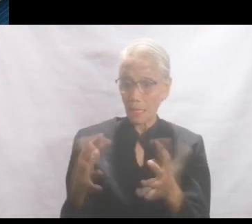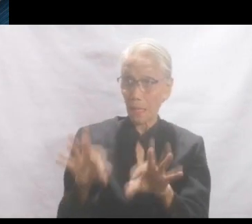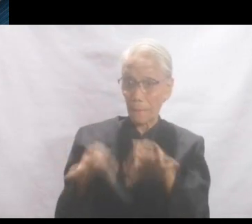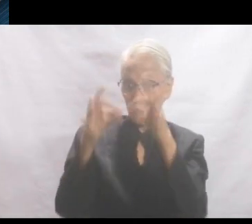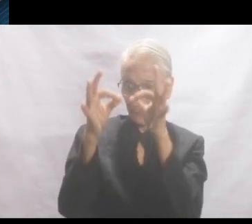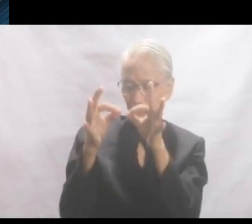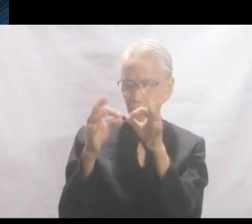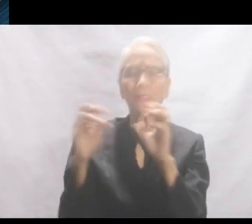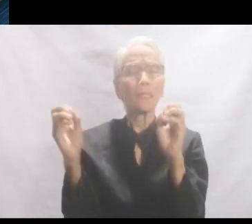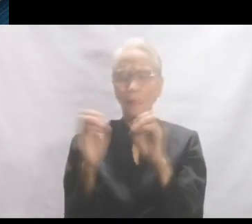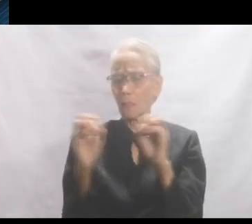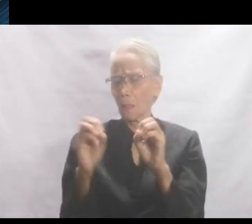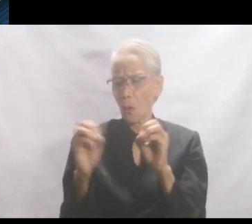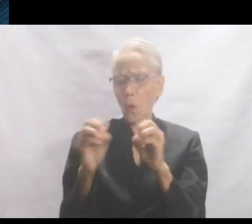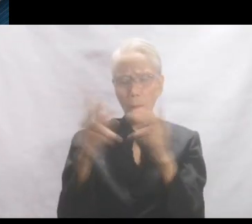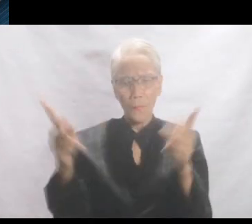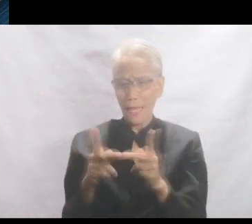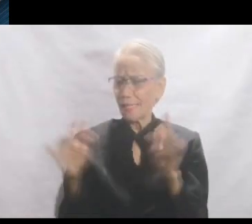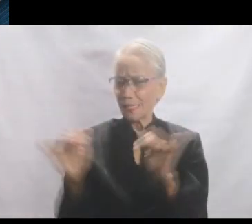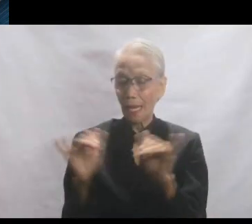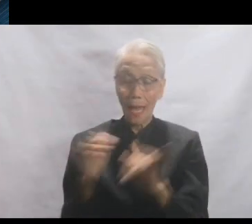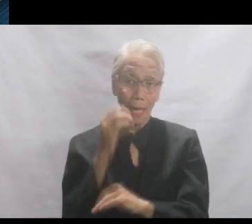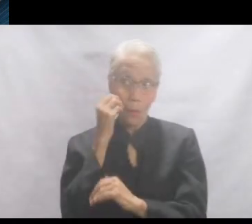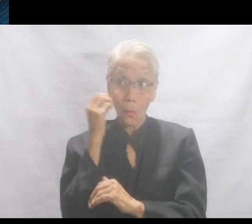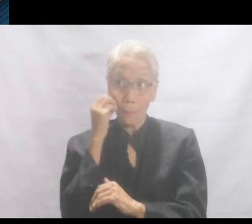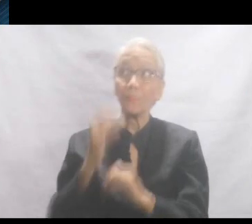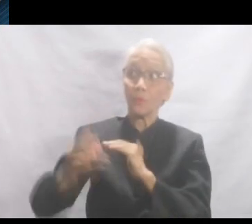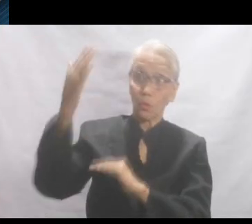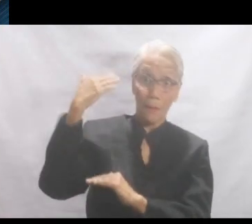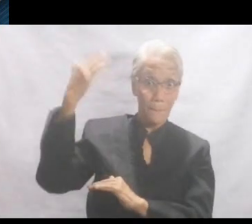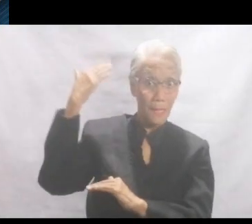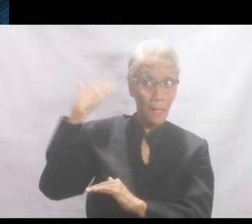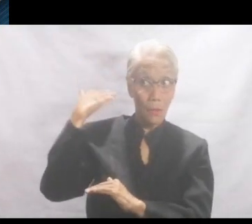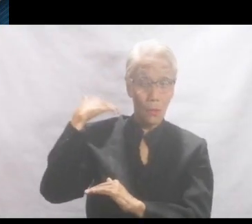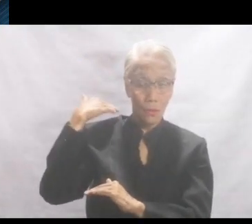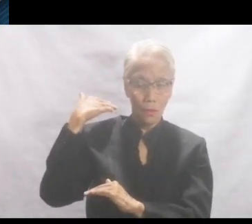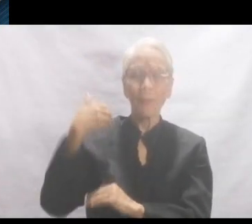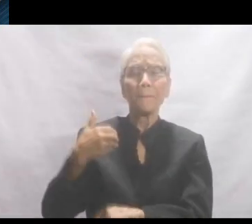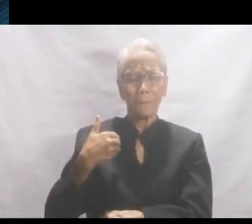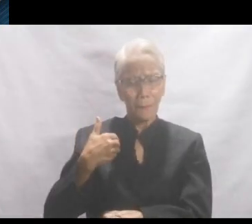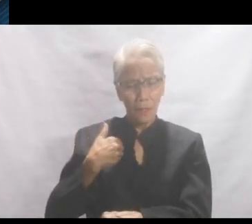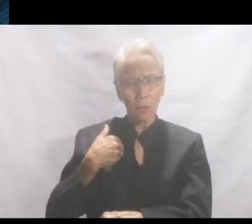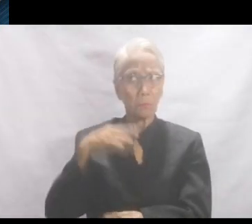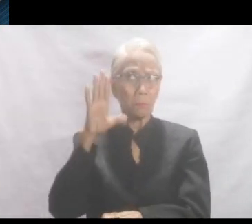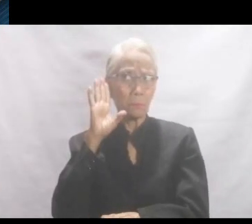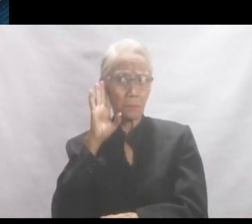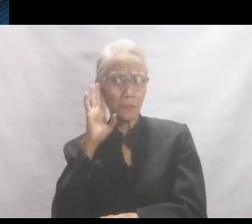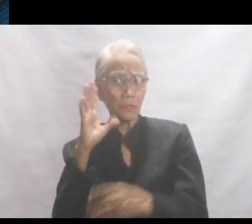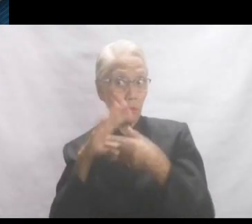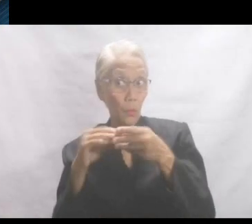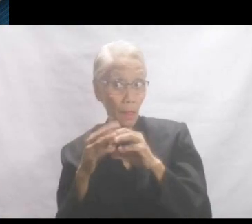ngayon. There's no place like home. Nung unang panahon, may narinig po akong kwento.